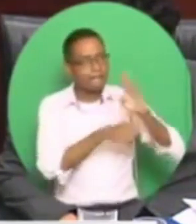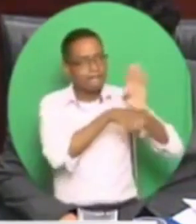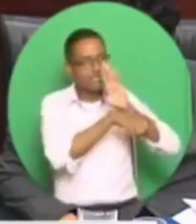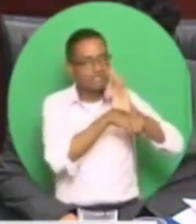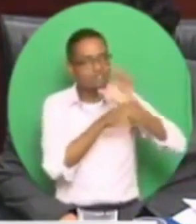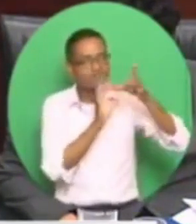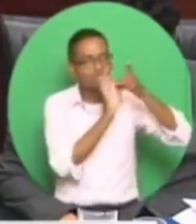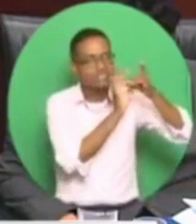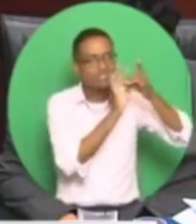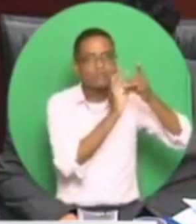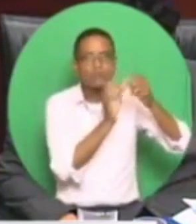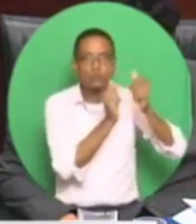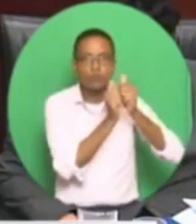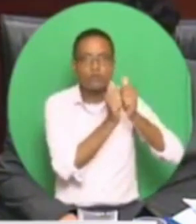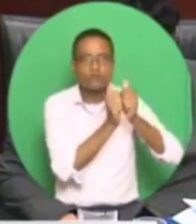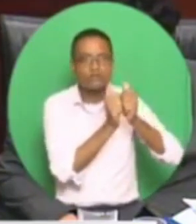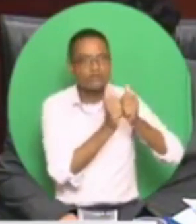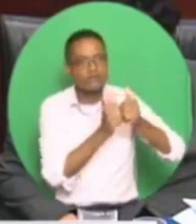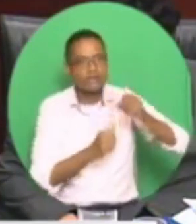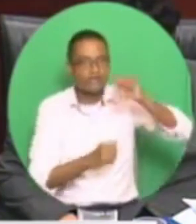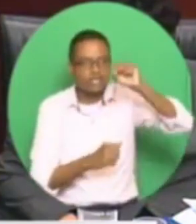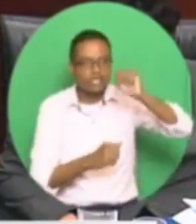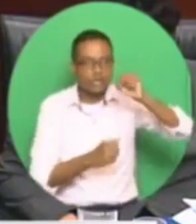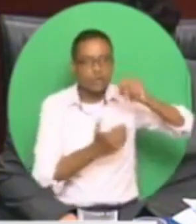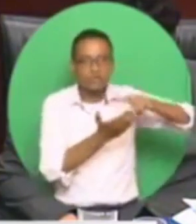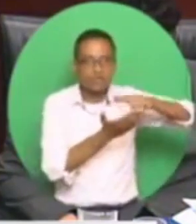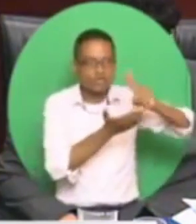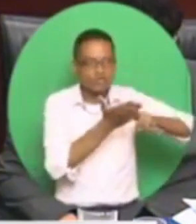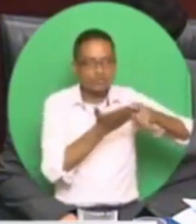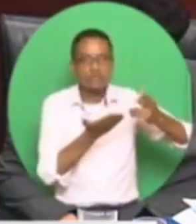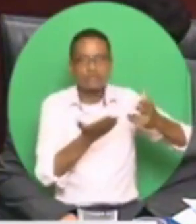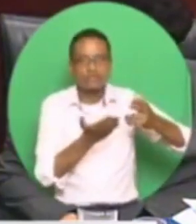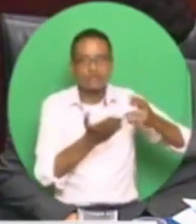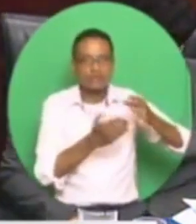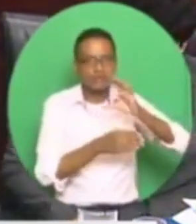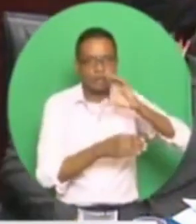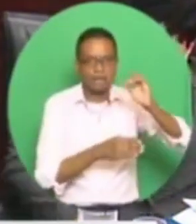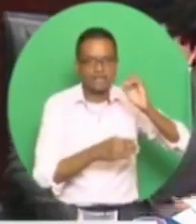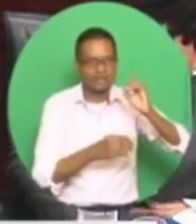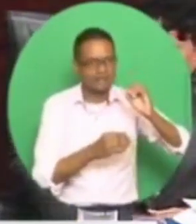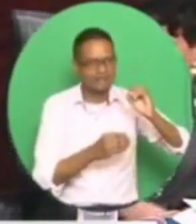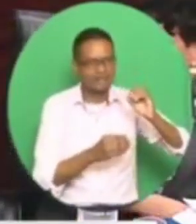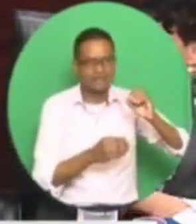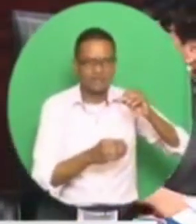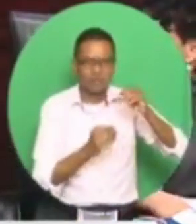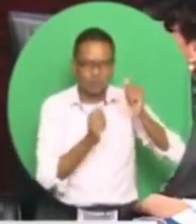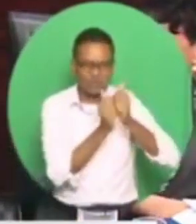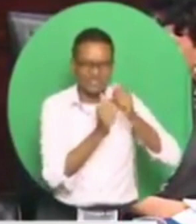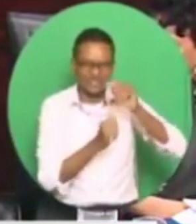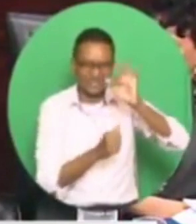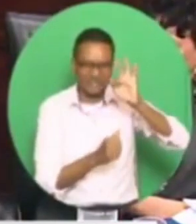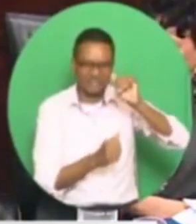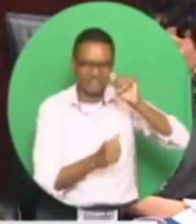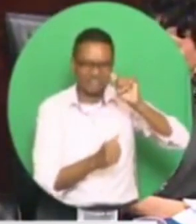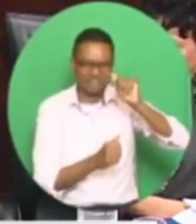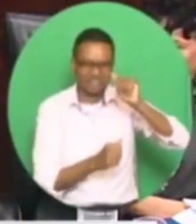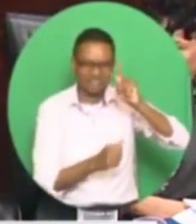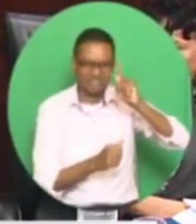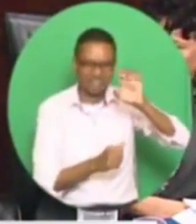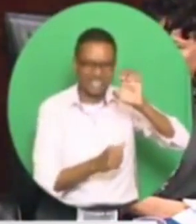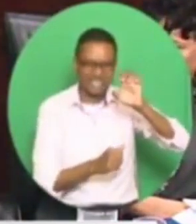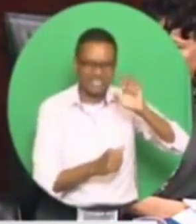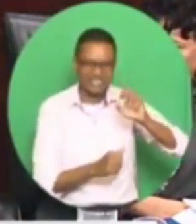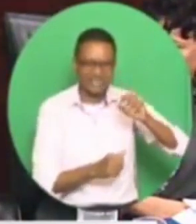company. Fake oil. Fake oil in the fake oil scandal. October 12th. October many articles, will stop here. October 12th.